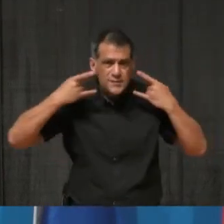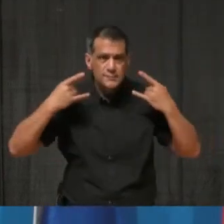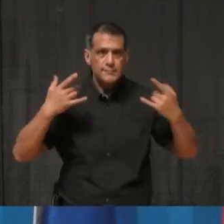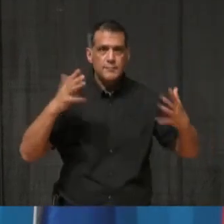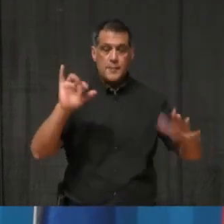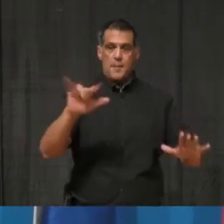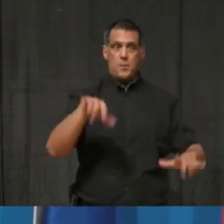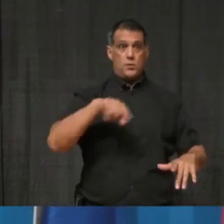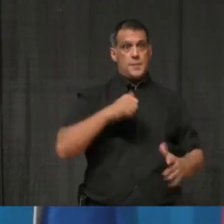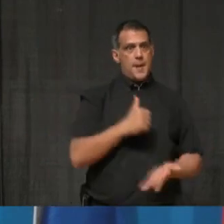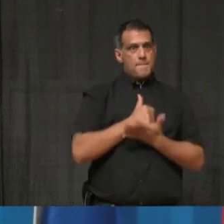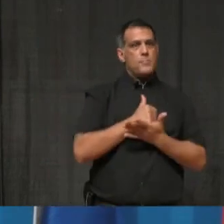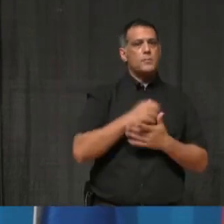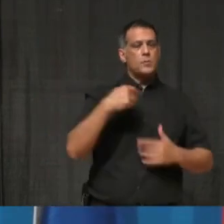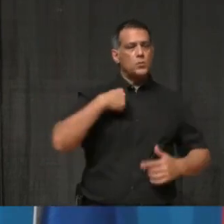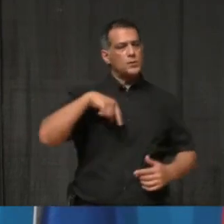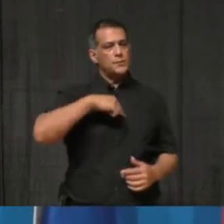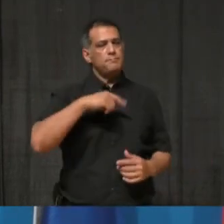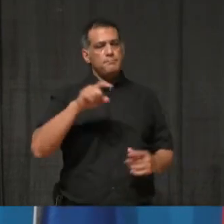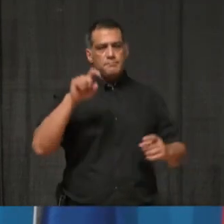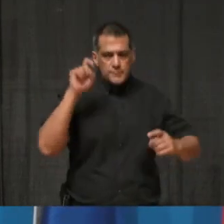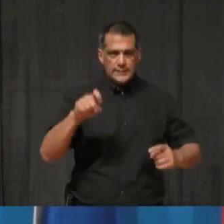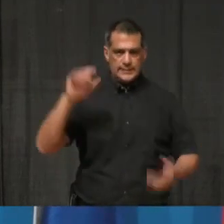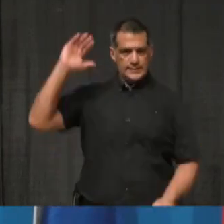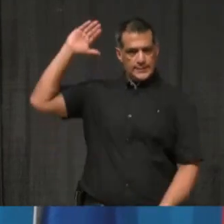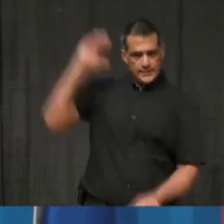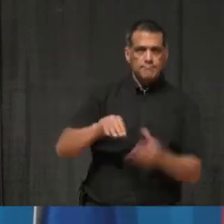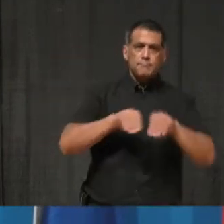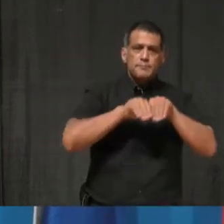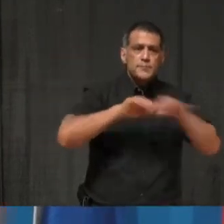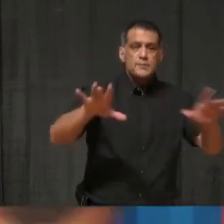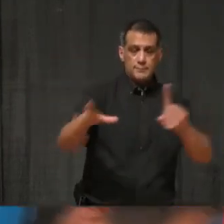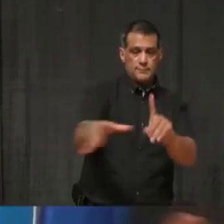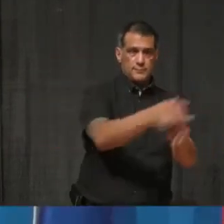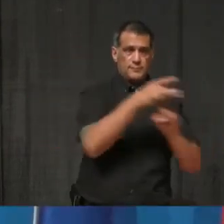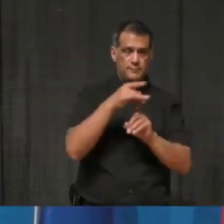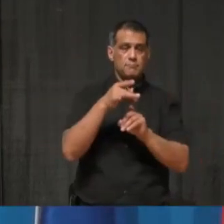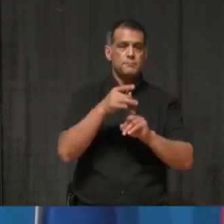you need to solve that transmission in essential workplaces. Thanks for the question.